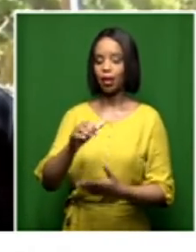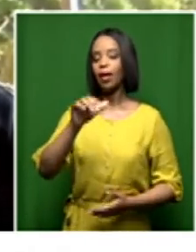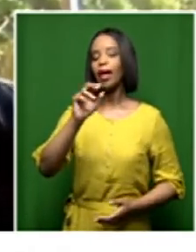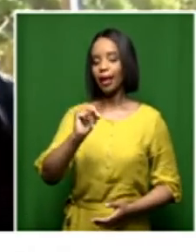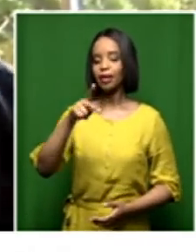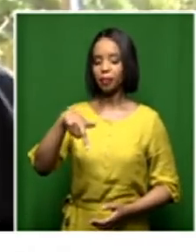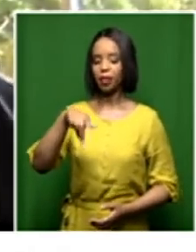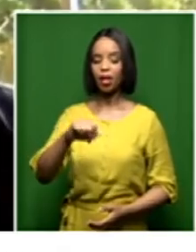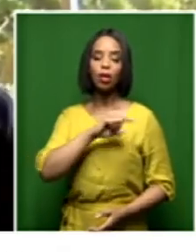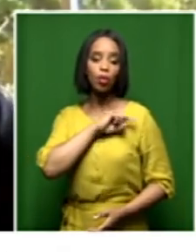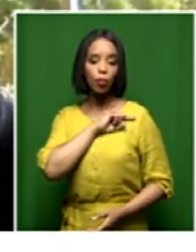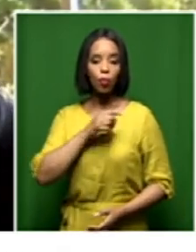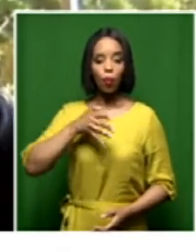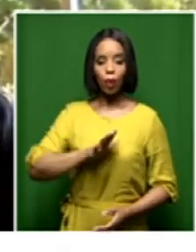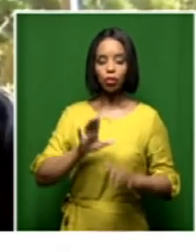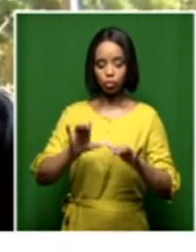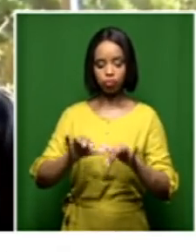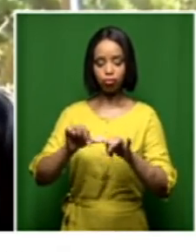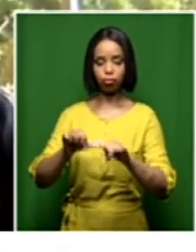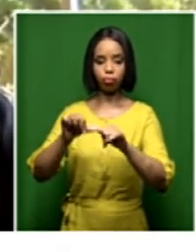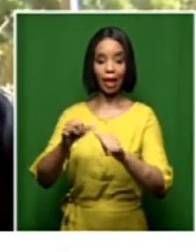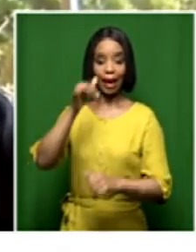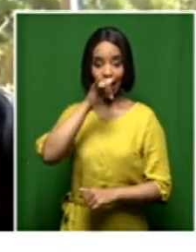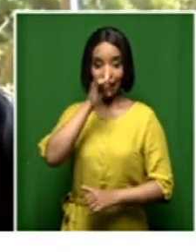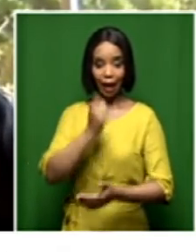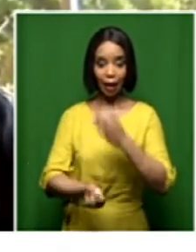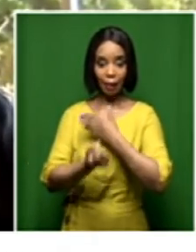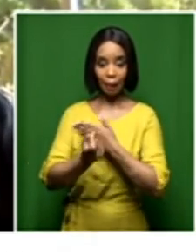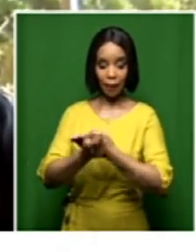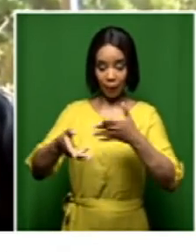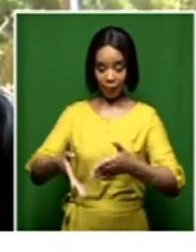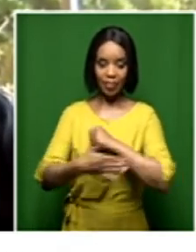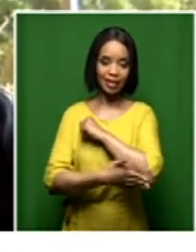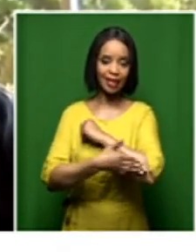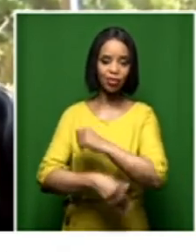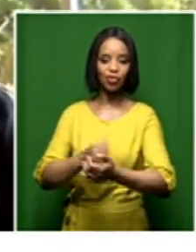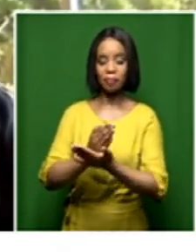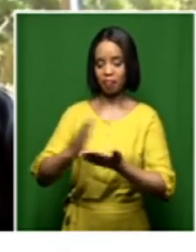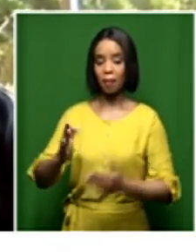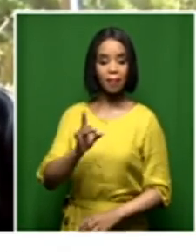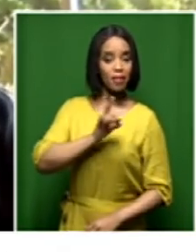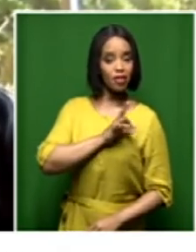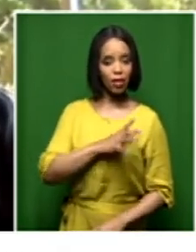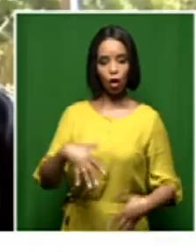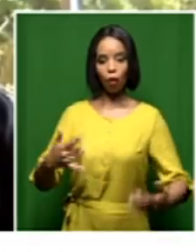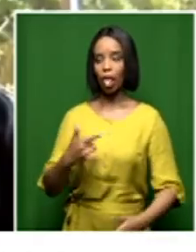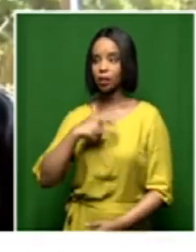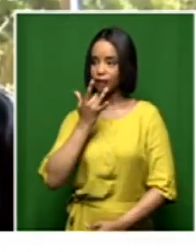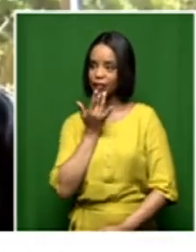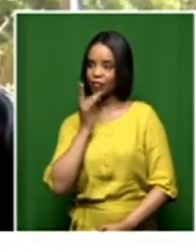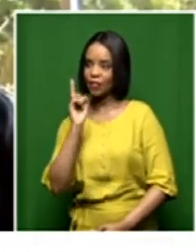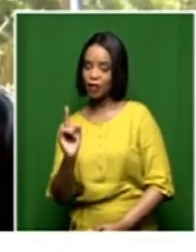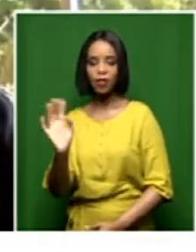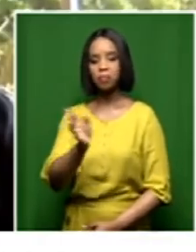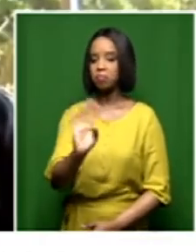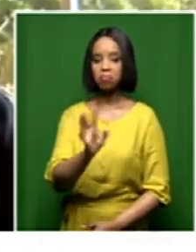does get on with prosecuting crime in this country without fear or favor. So, since that unit has been set